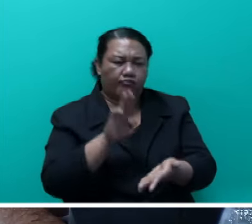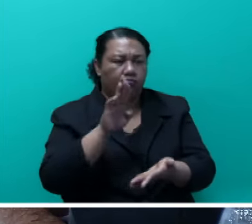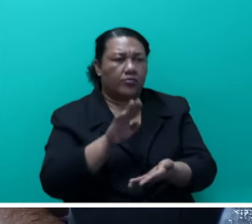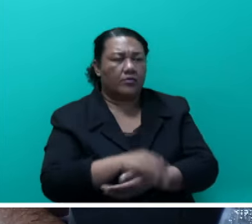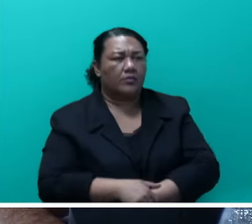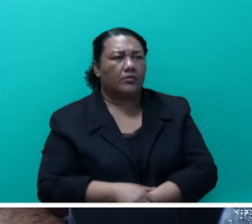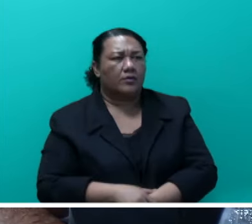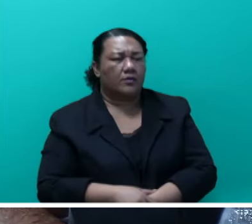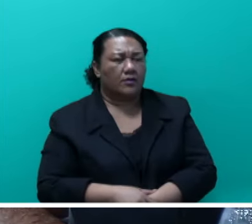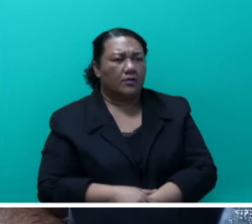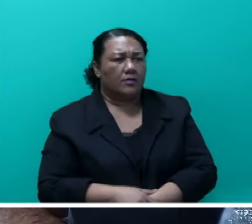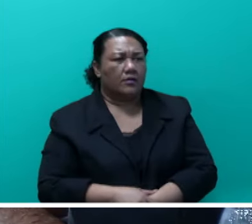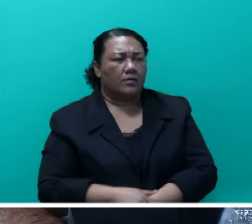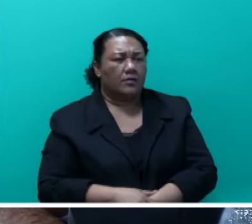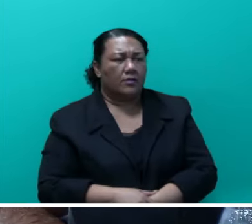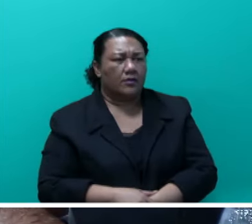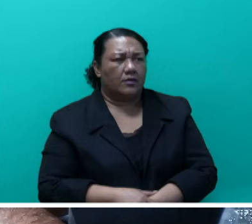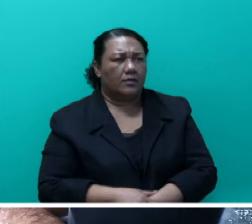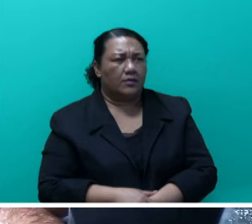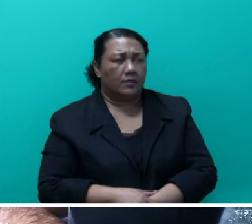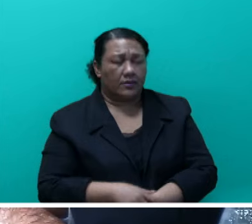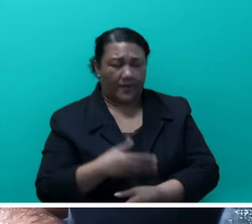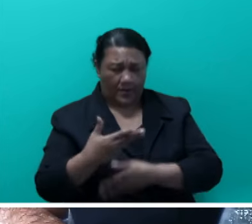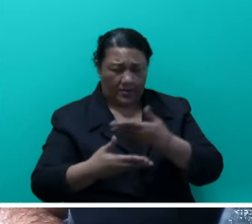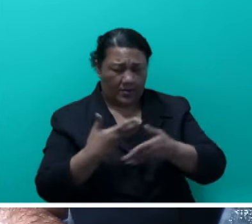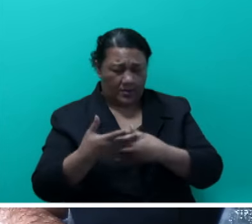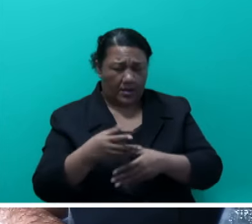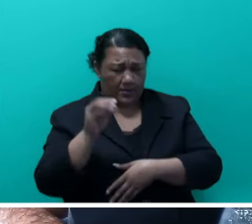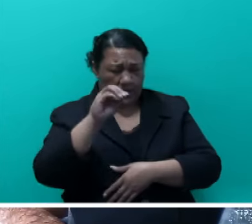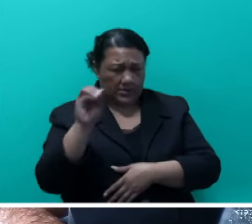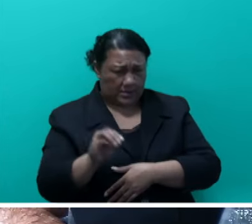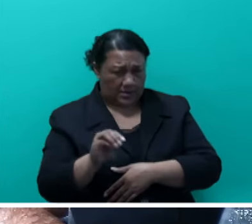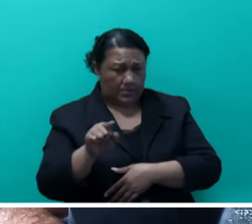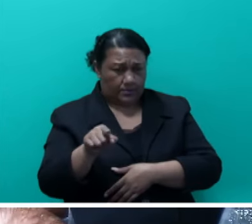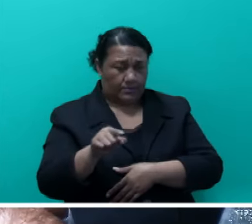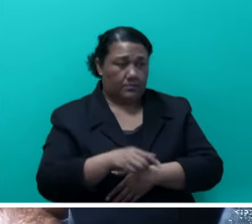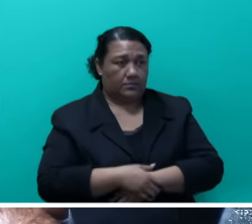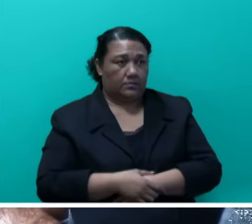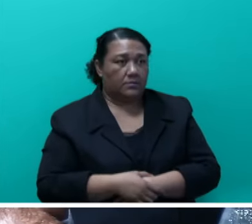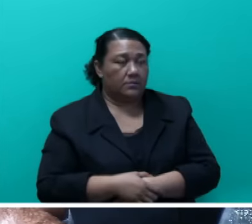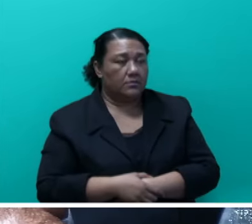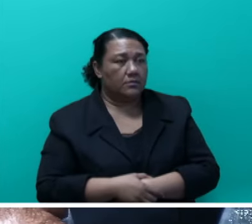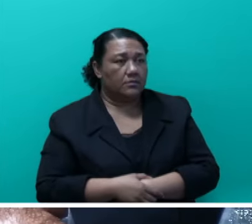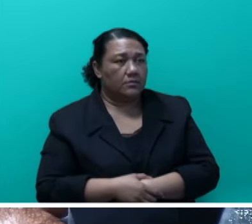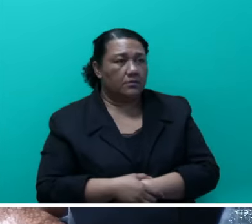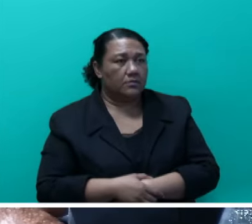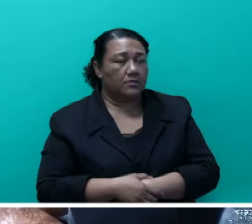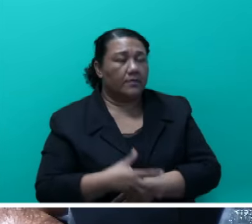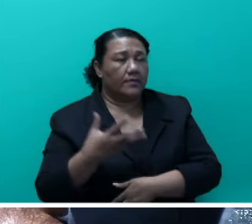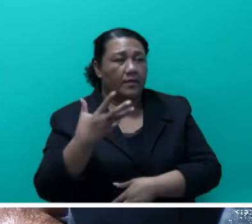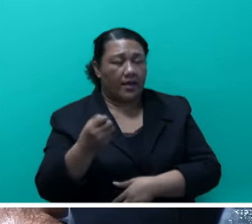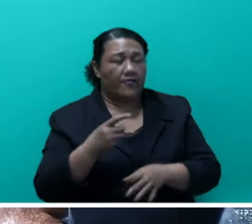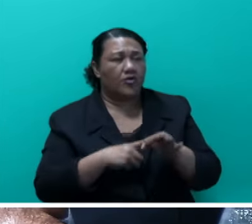Now, if I might allude first to the percentage that is alluded to in the question 94